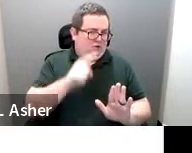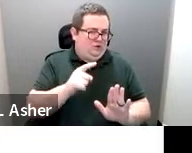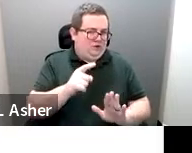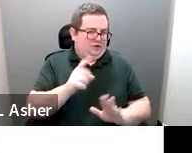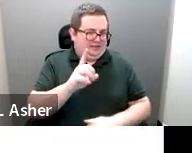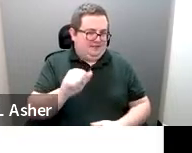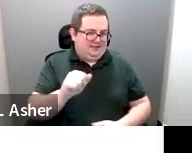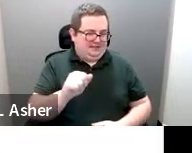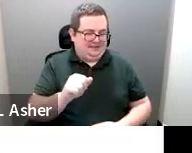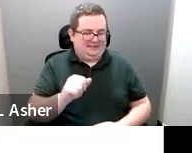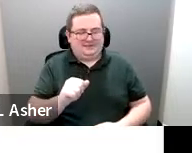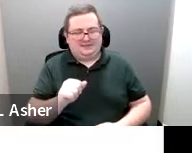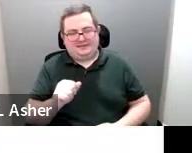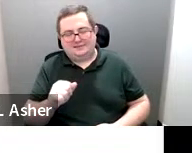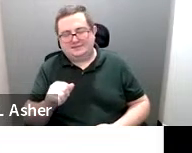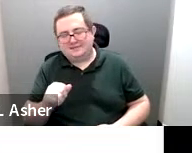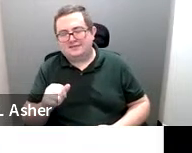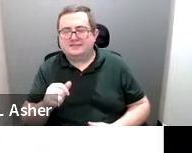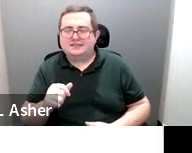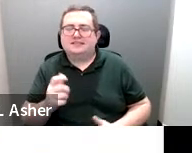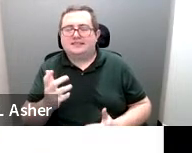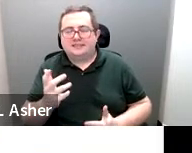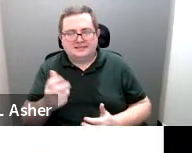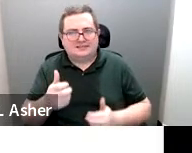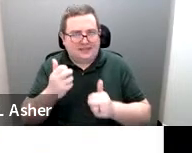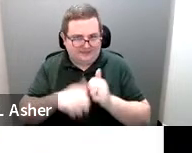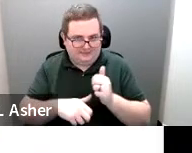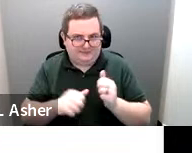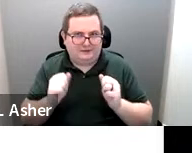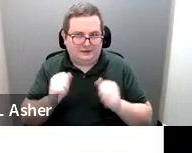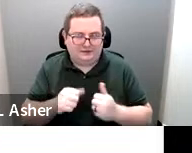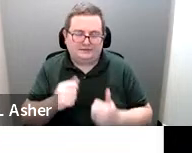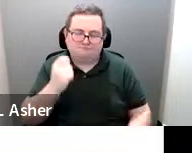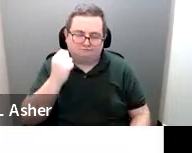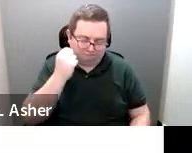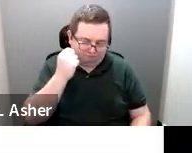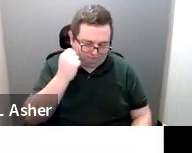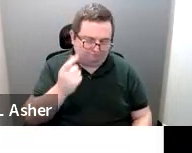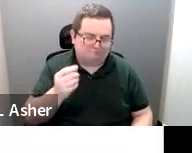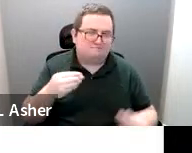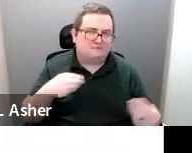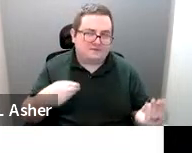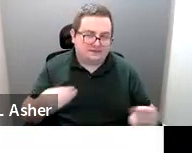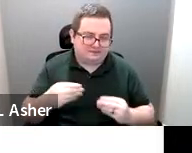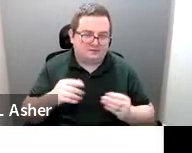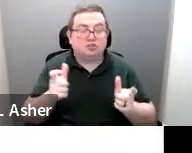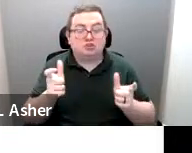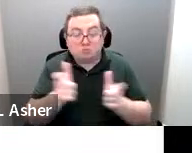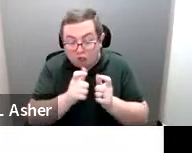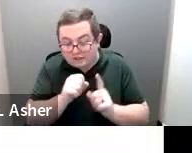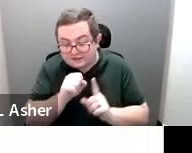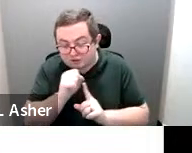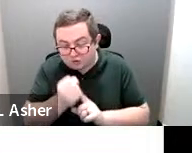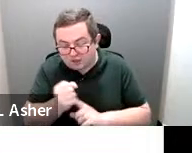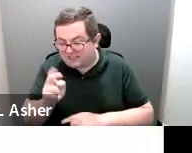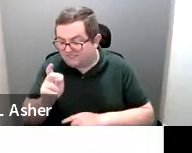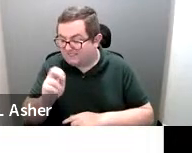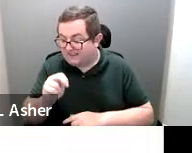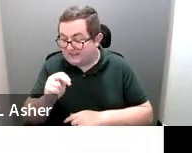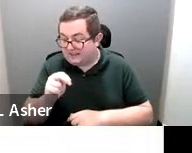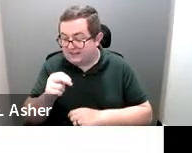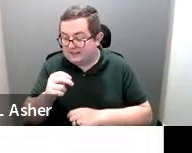people with disabilities. So these small situations, fan space, space,